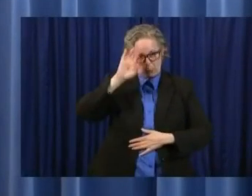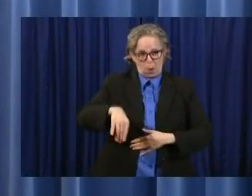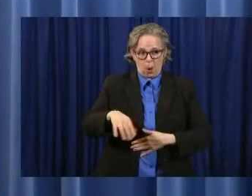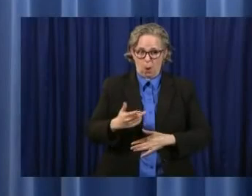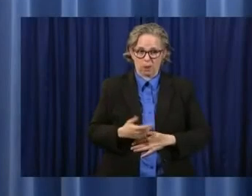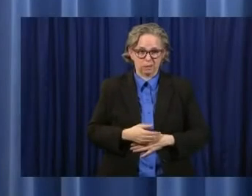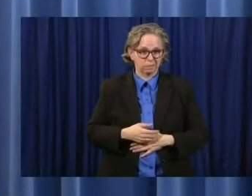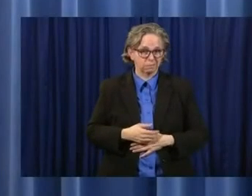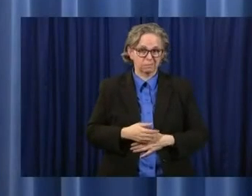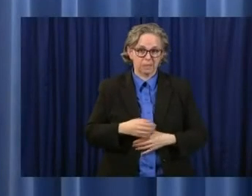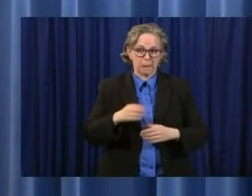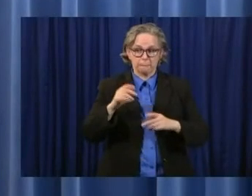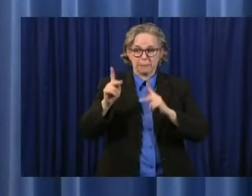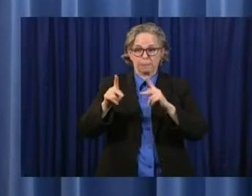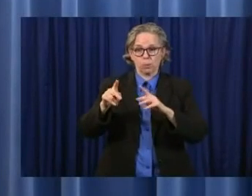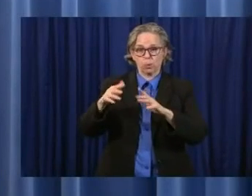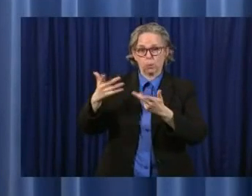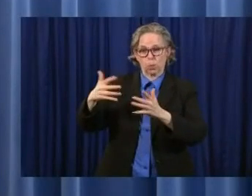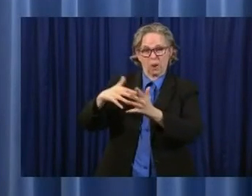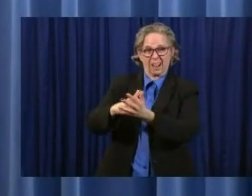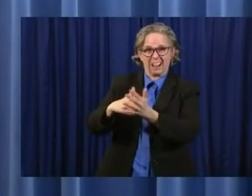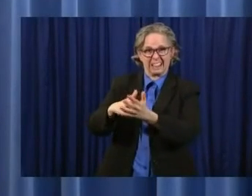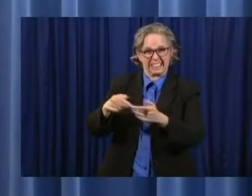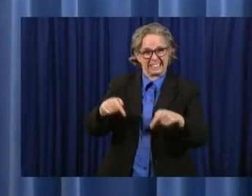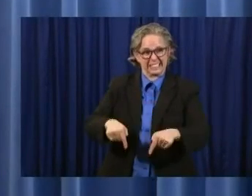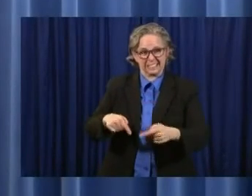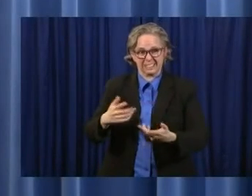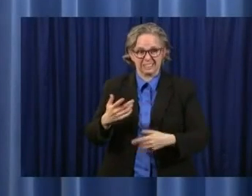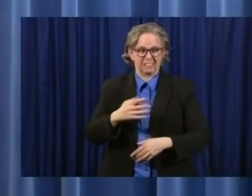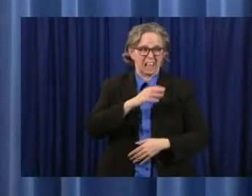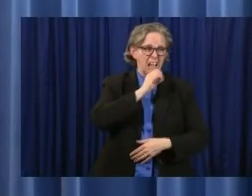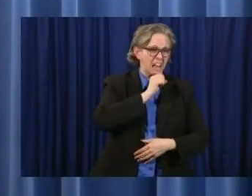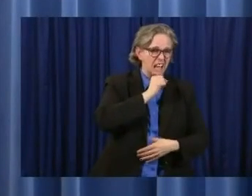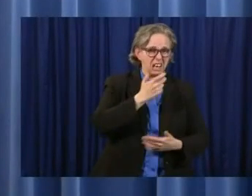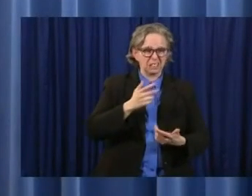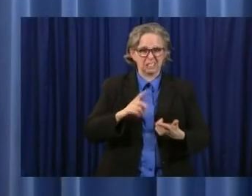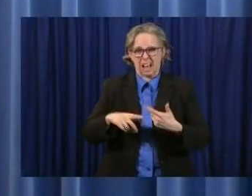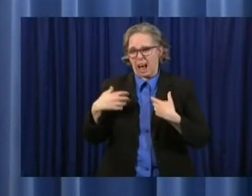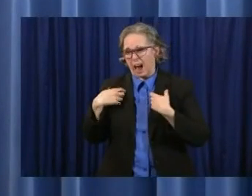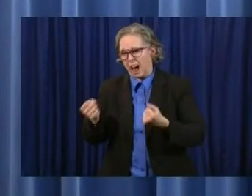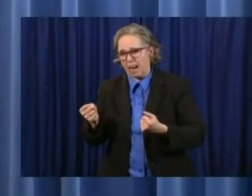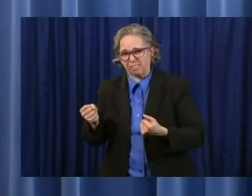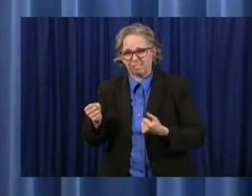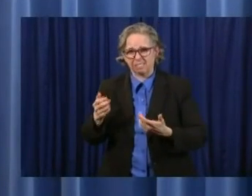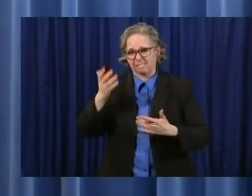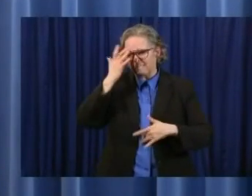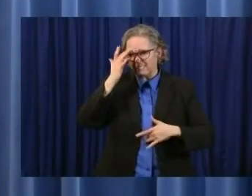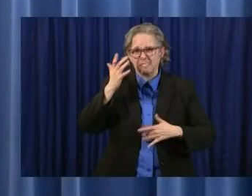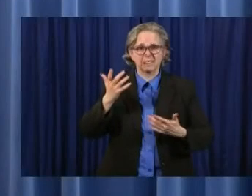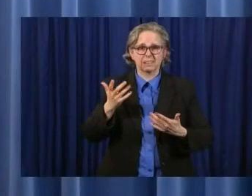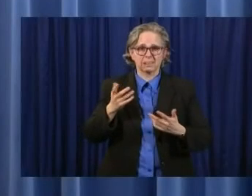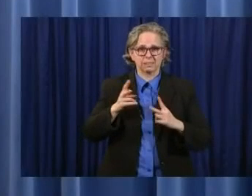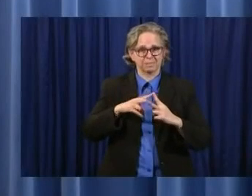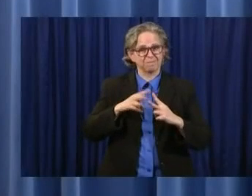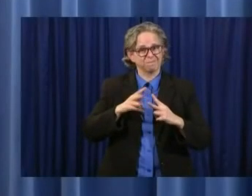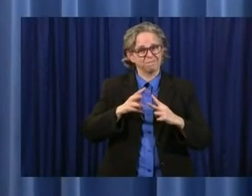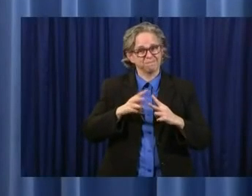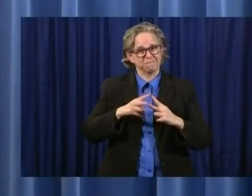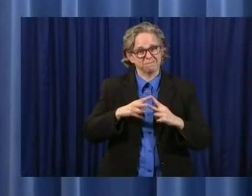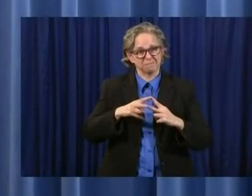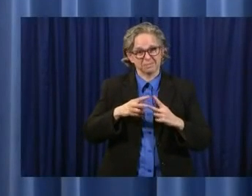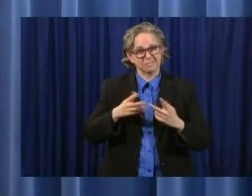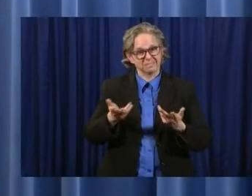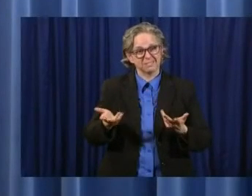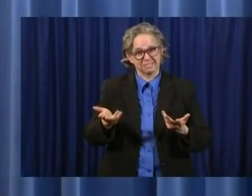people among us, people because of their age, people because of their medical condition. Um, but we also